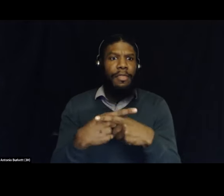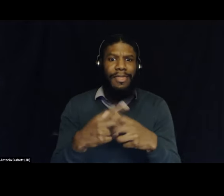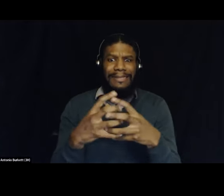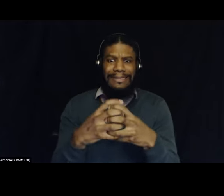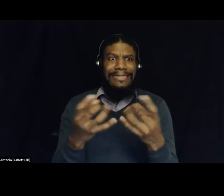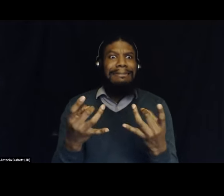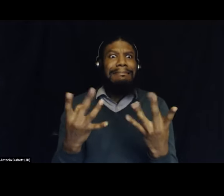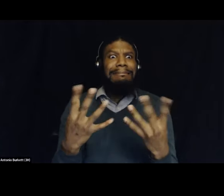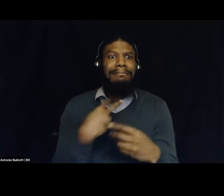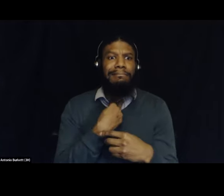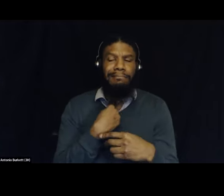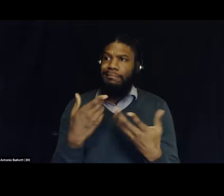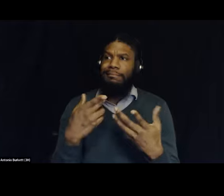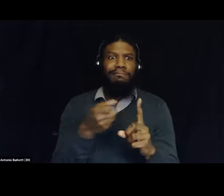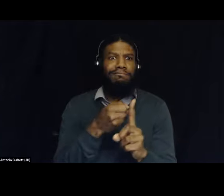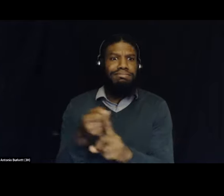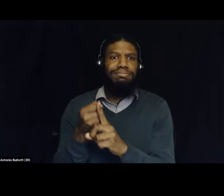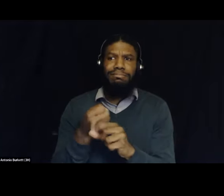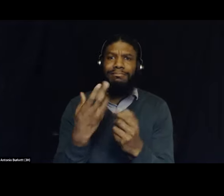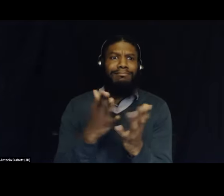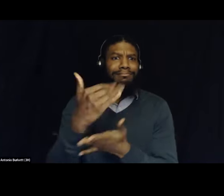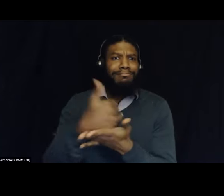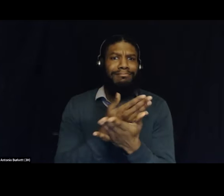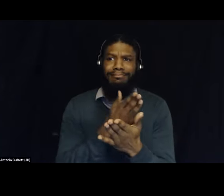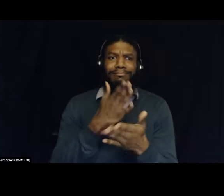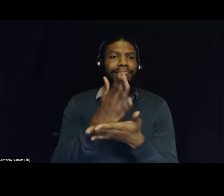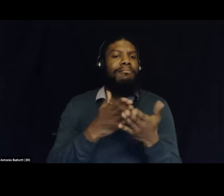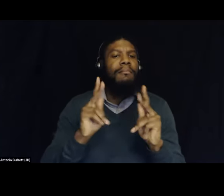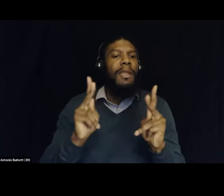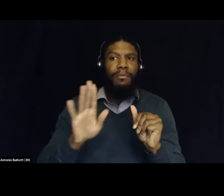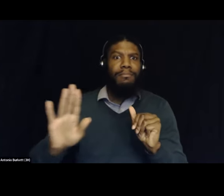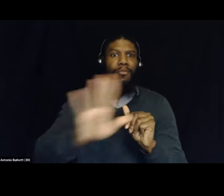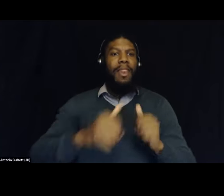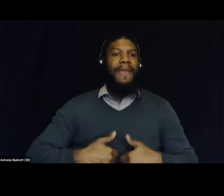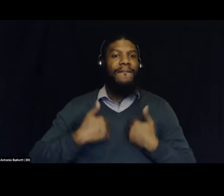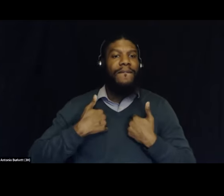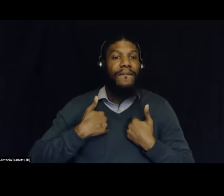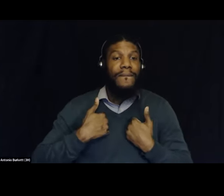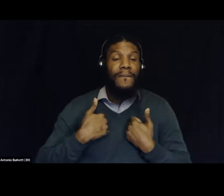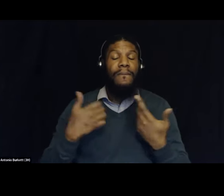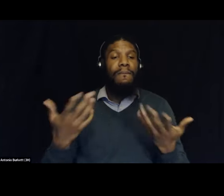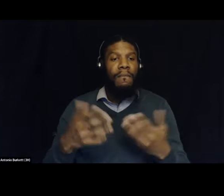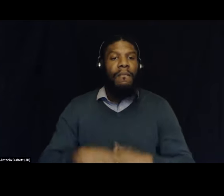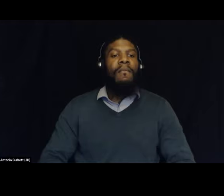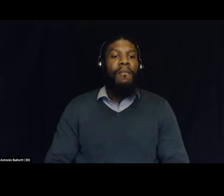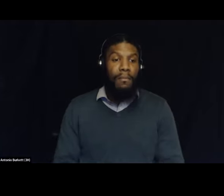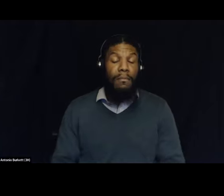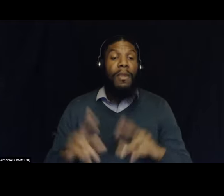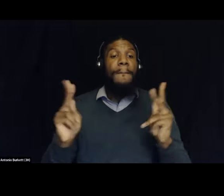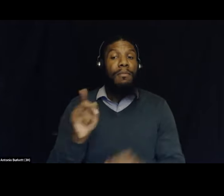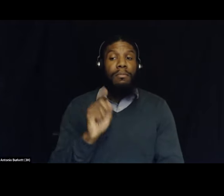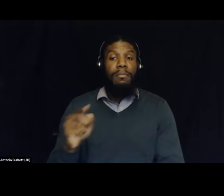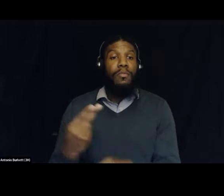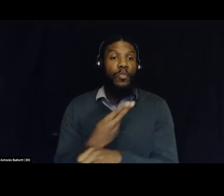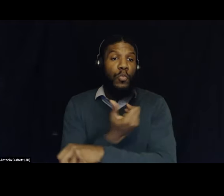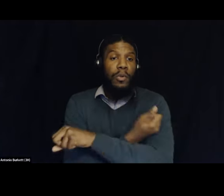consequences across just about every aspect of people's lives. As a result, people who use drugs and people